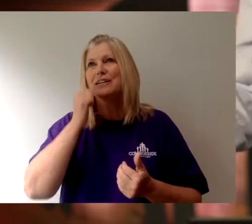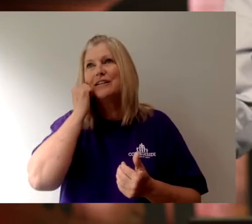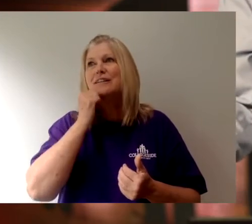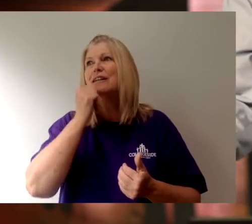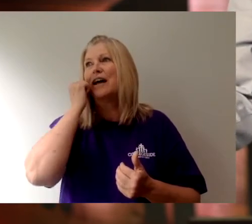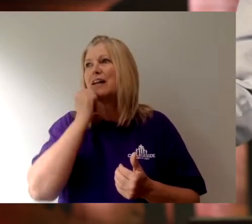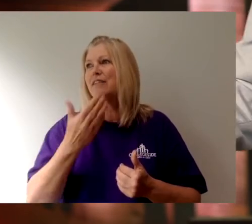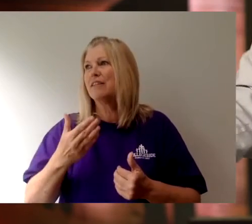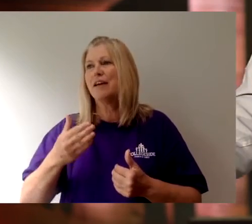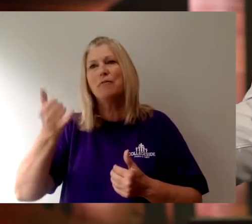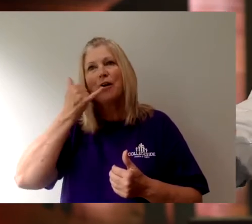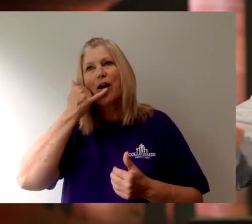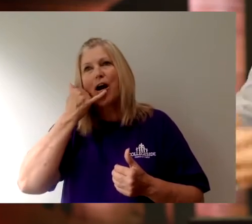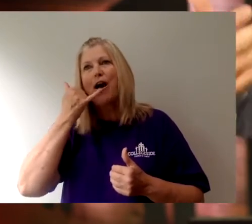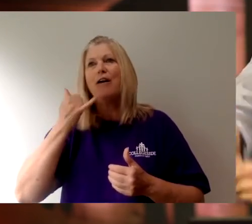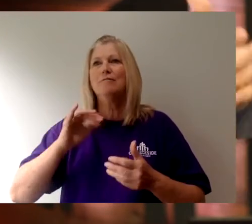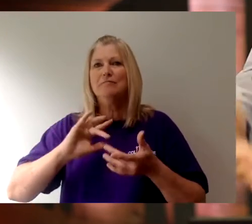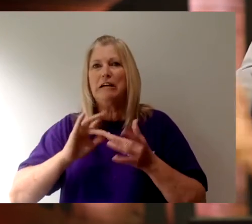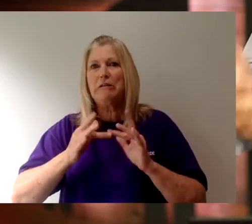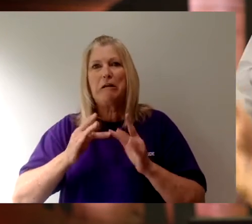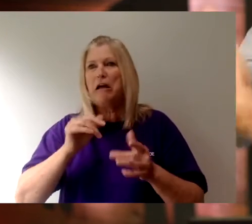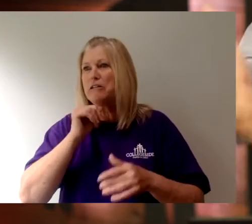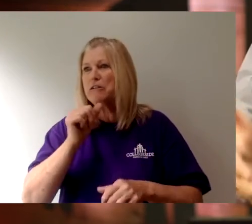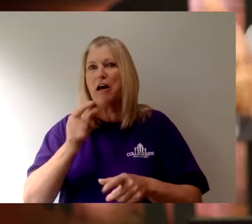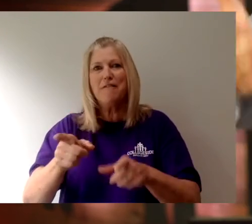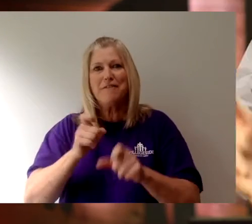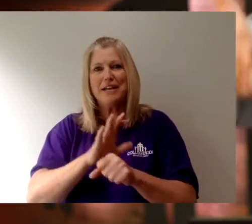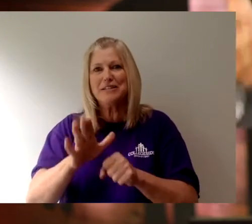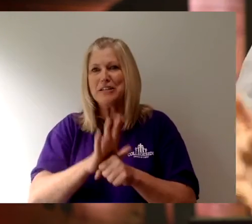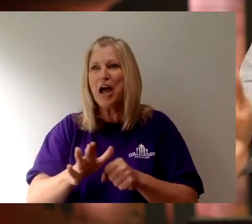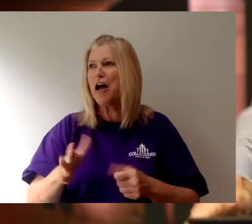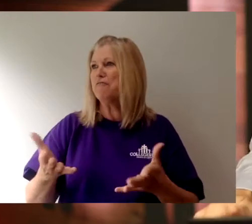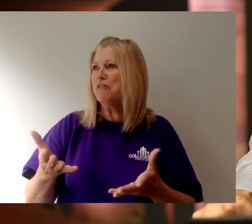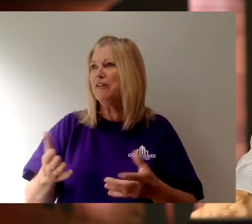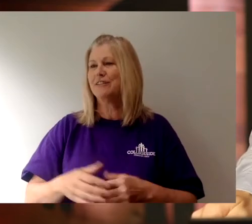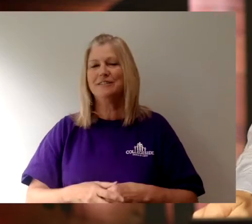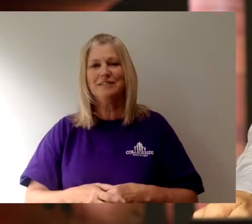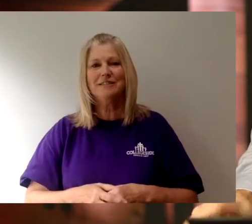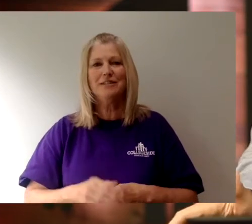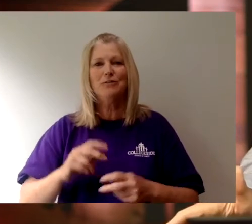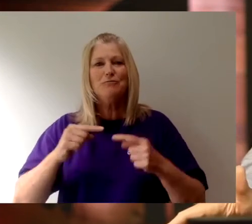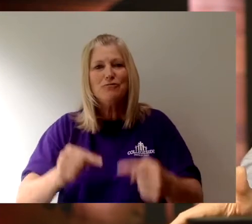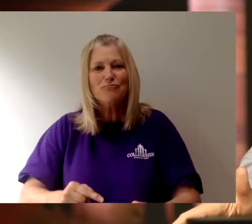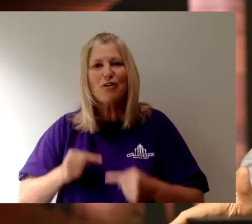of like calling the internet provider regularly because the internet is not fast enough. We struggle with